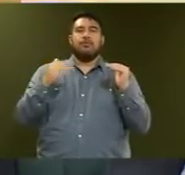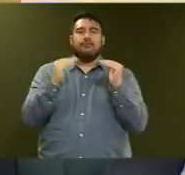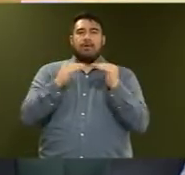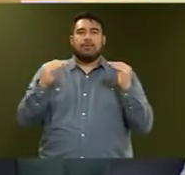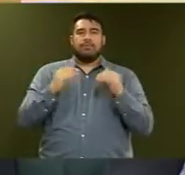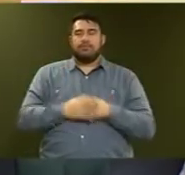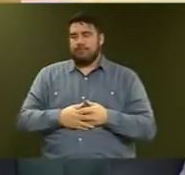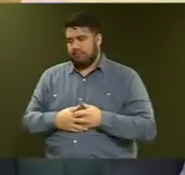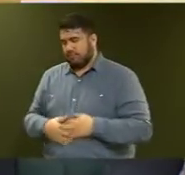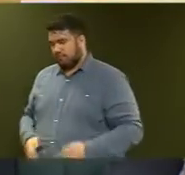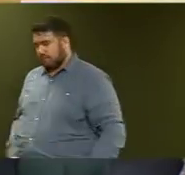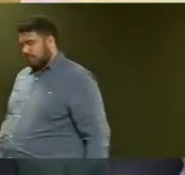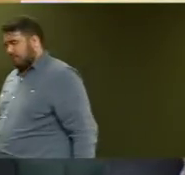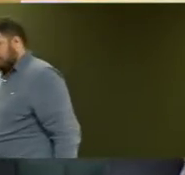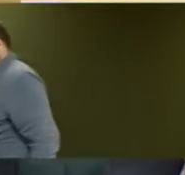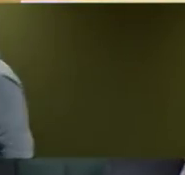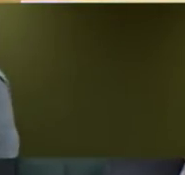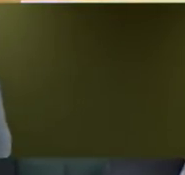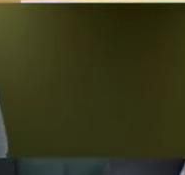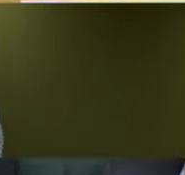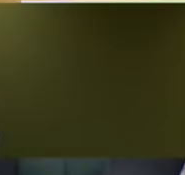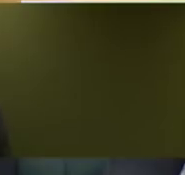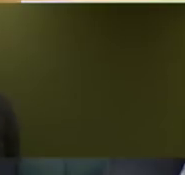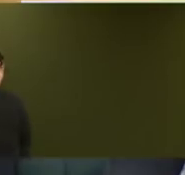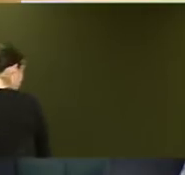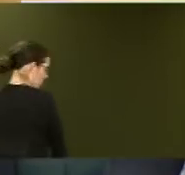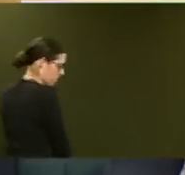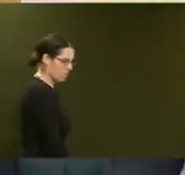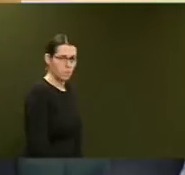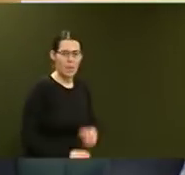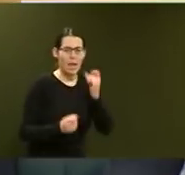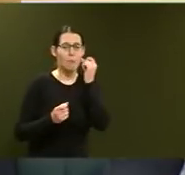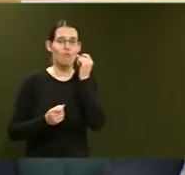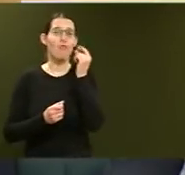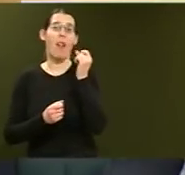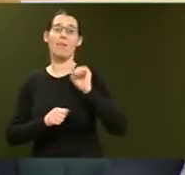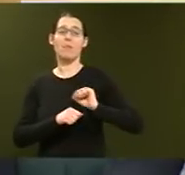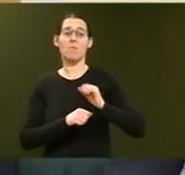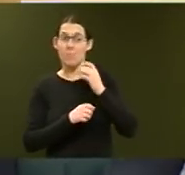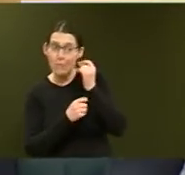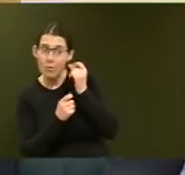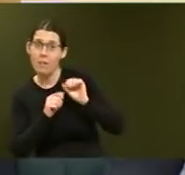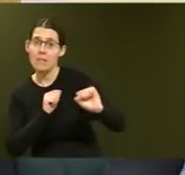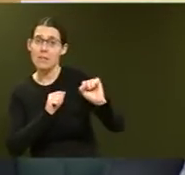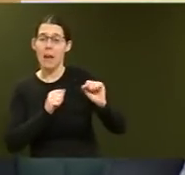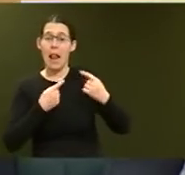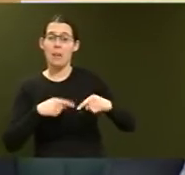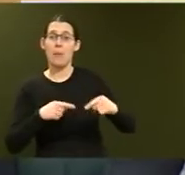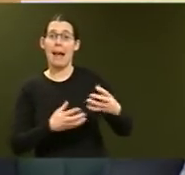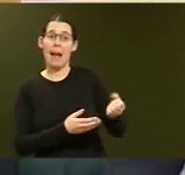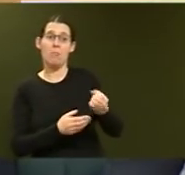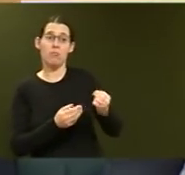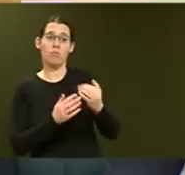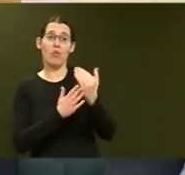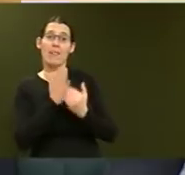Does he realise that his income eligibility criteria that includes households with incomes up to $180,000